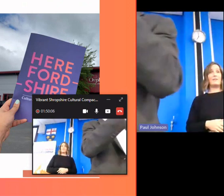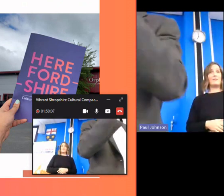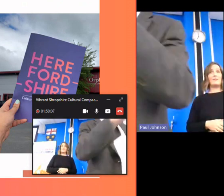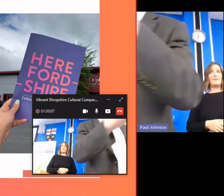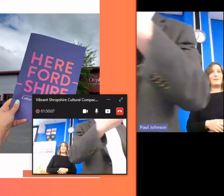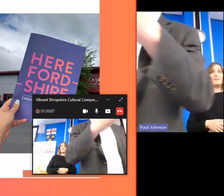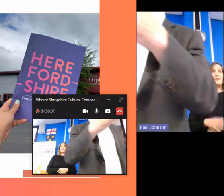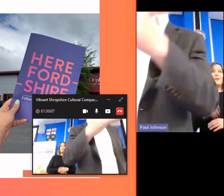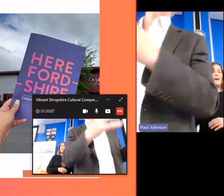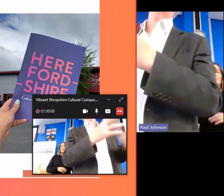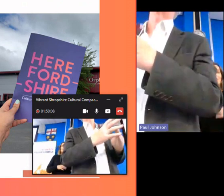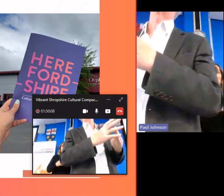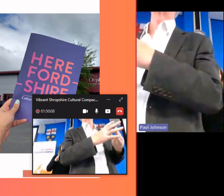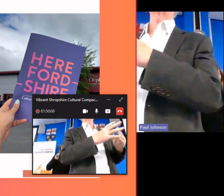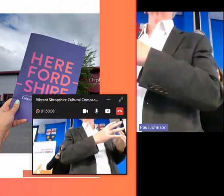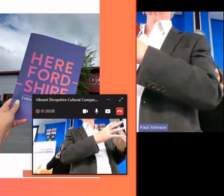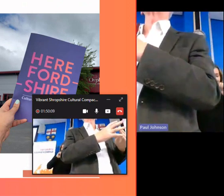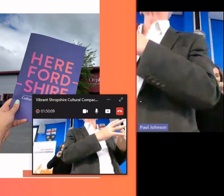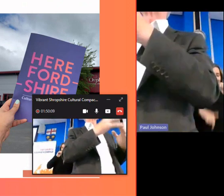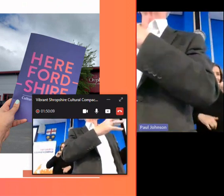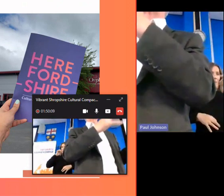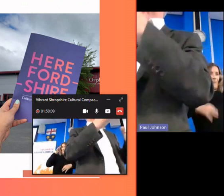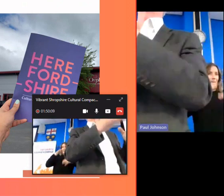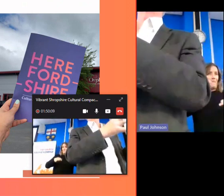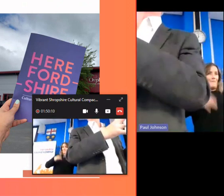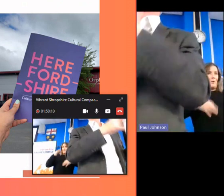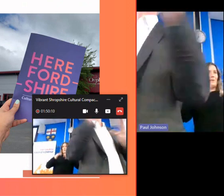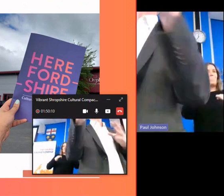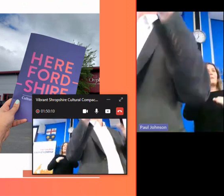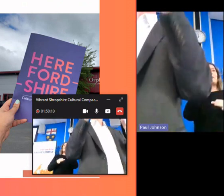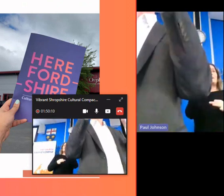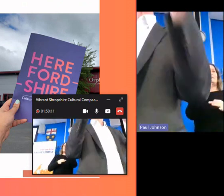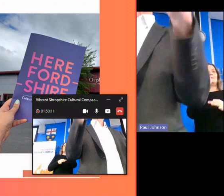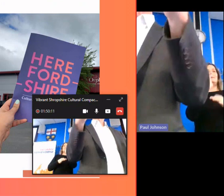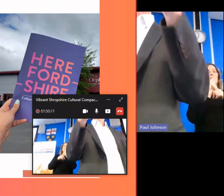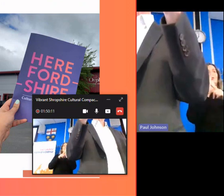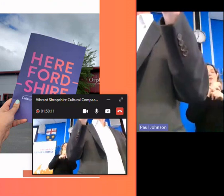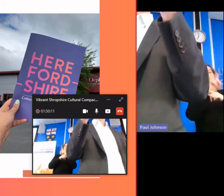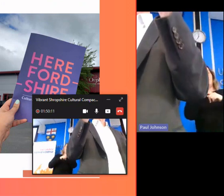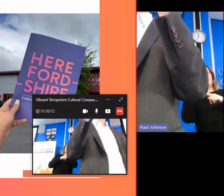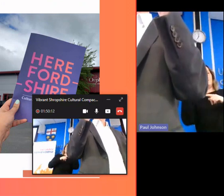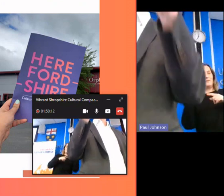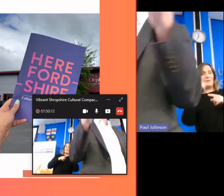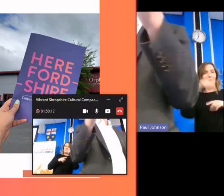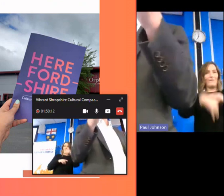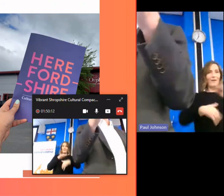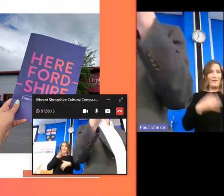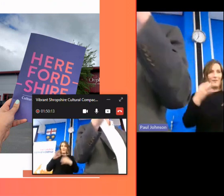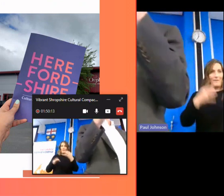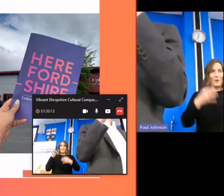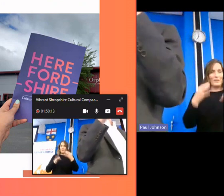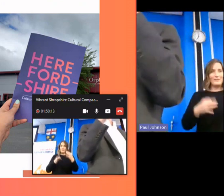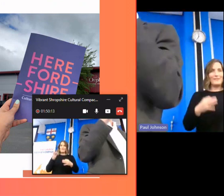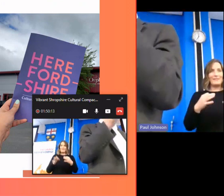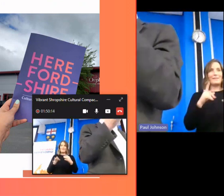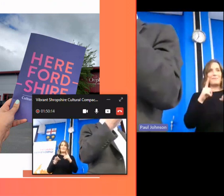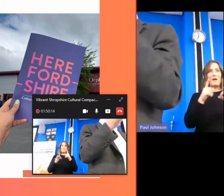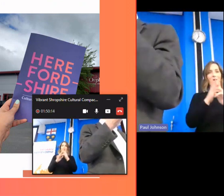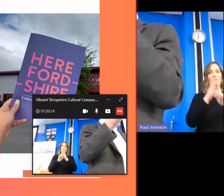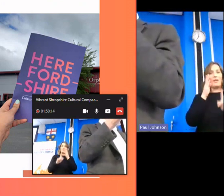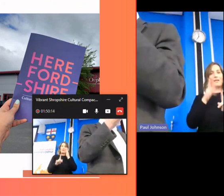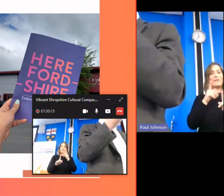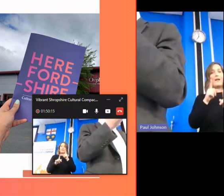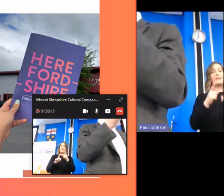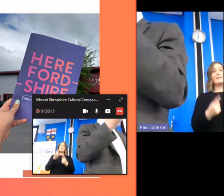minute eye of the politics of that um in terms of now whether sitting but it but it uh it's recognized that it's very